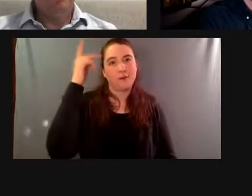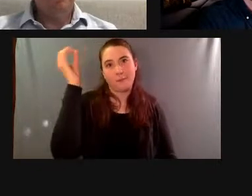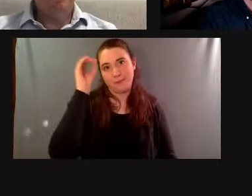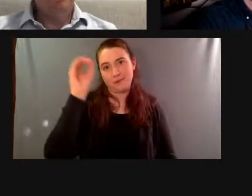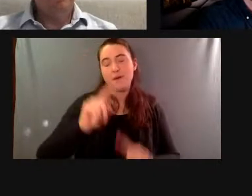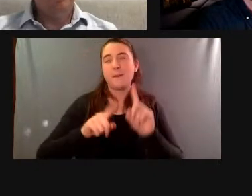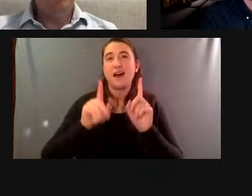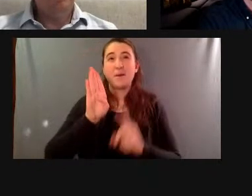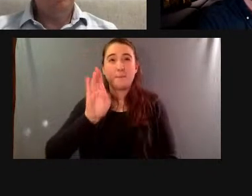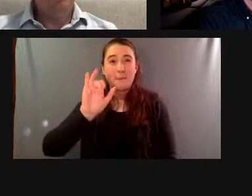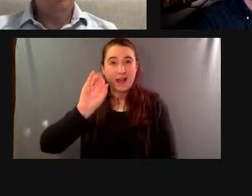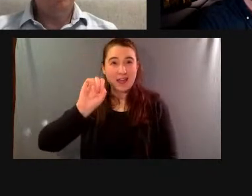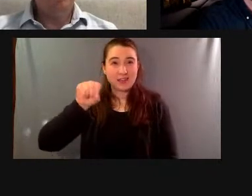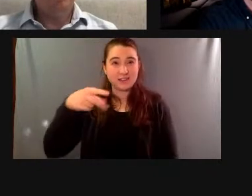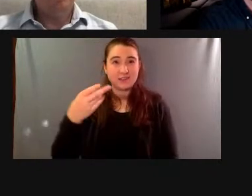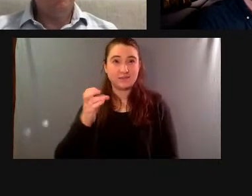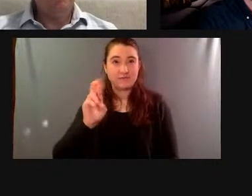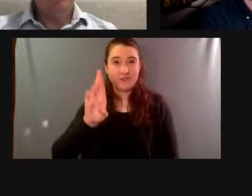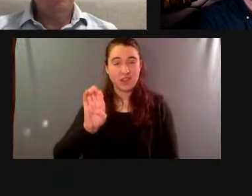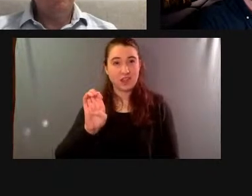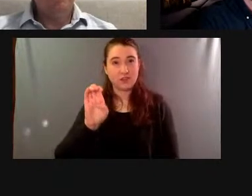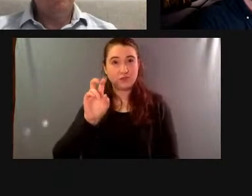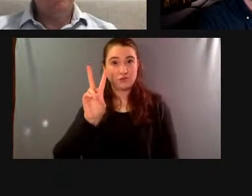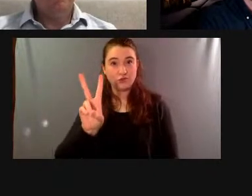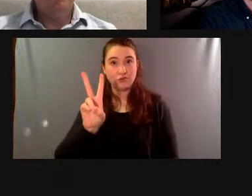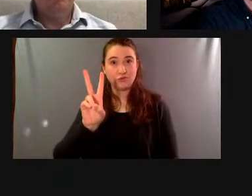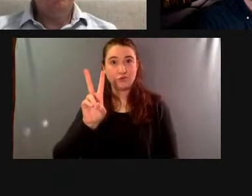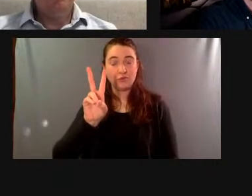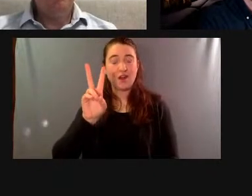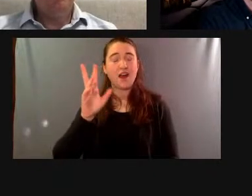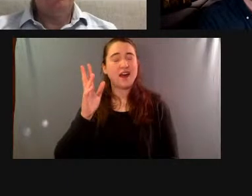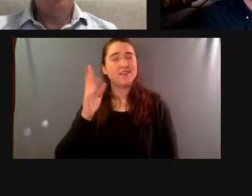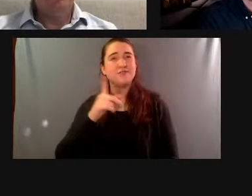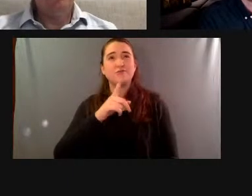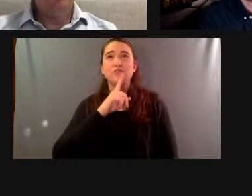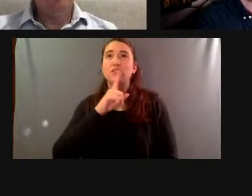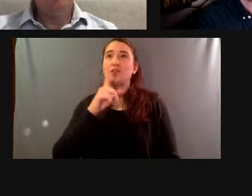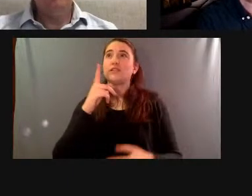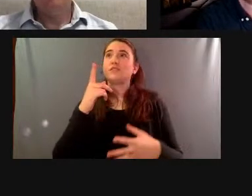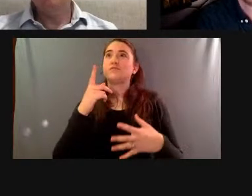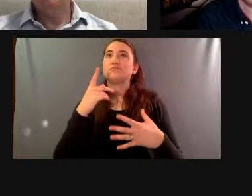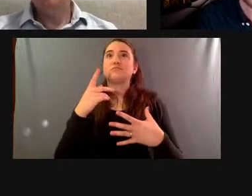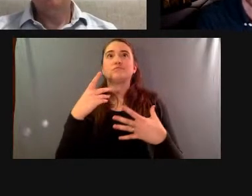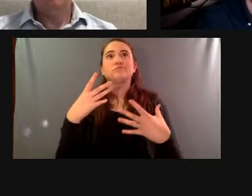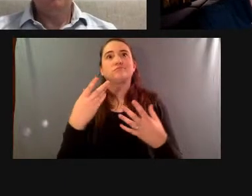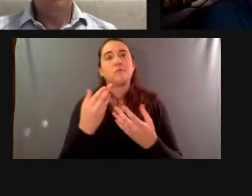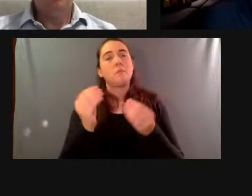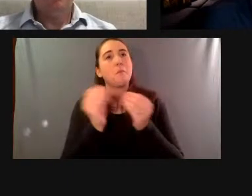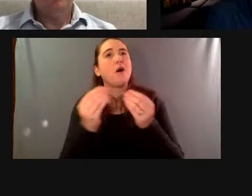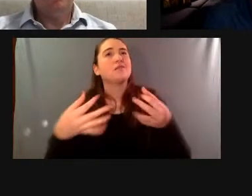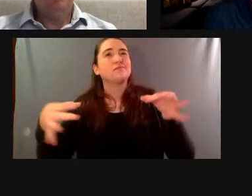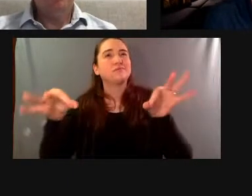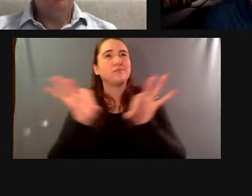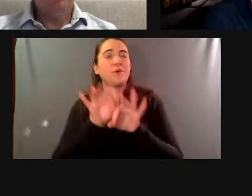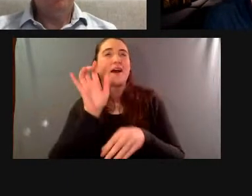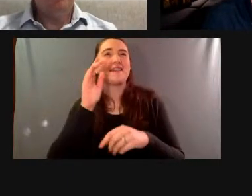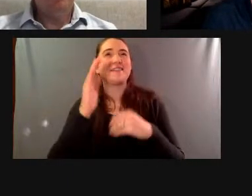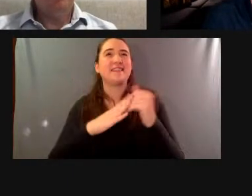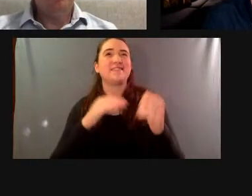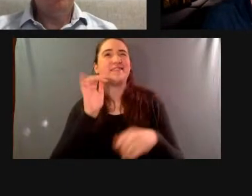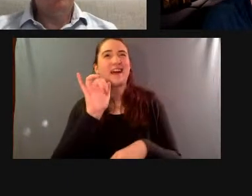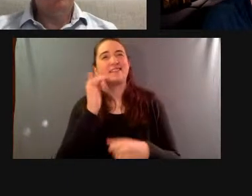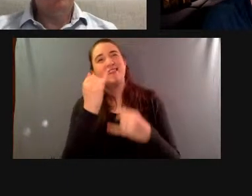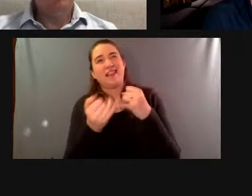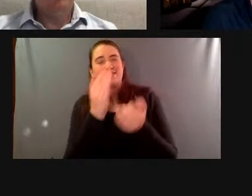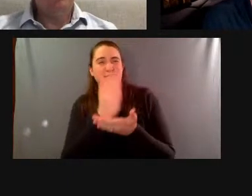you know way more than that coda i don't see biosphere 2 as a tragedy in a way because we were able